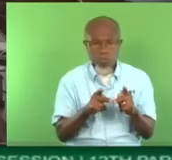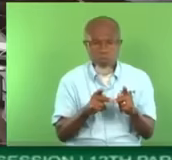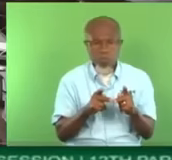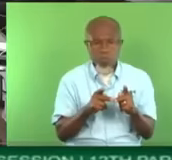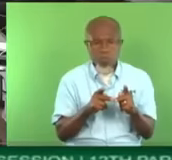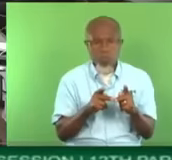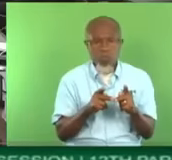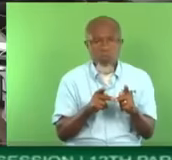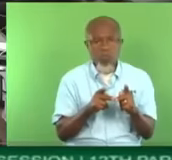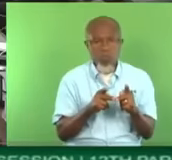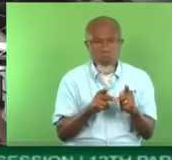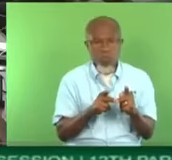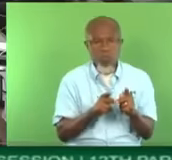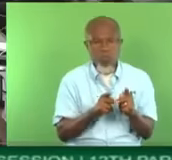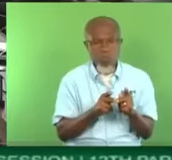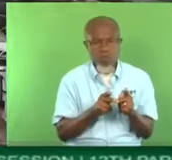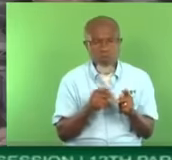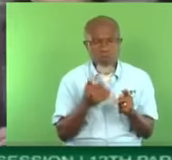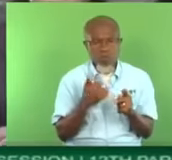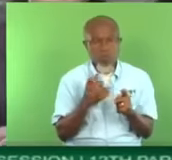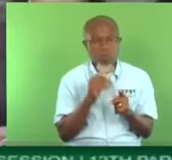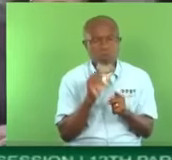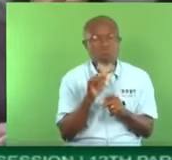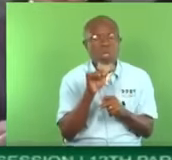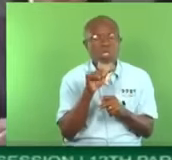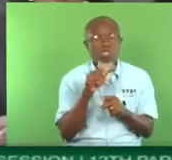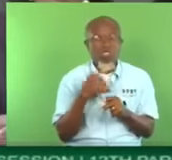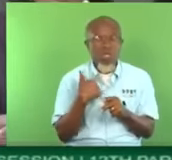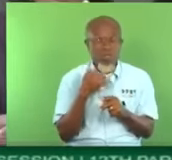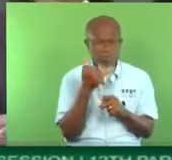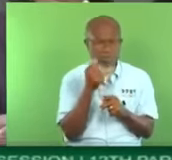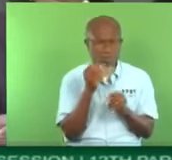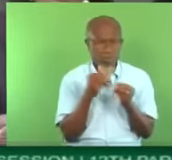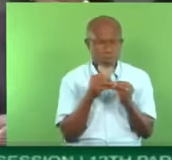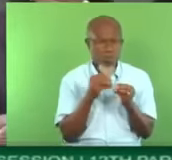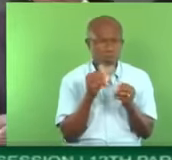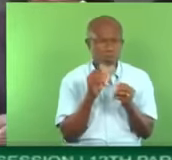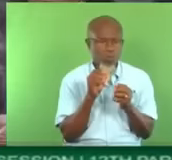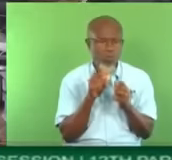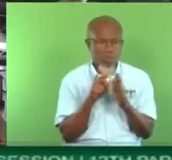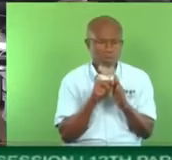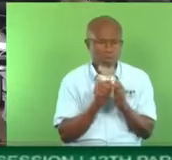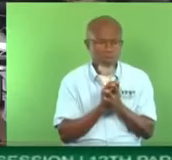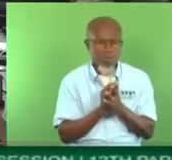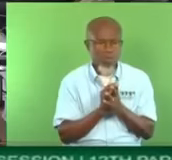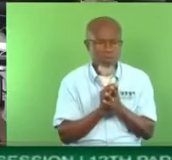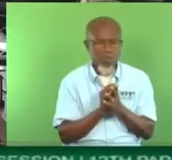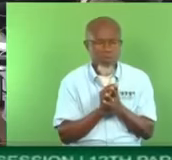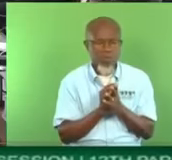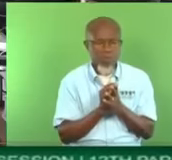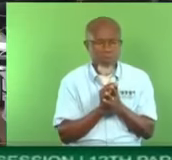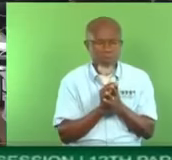original speaking time is now spent. You have 10 more minutes to wind up your contribution. You may proceed. Thank you very much.